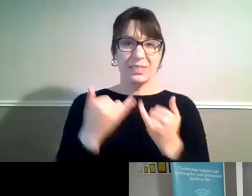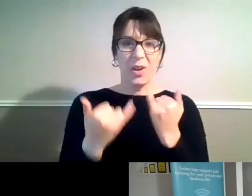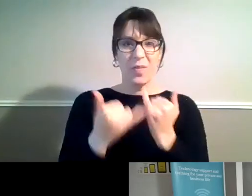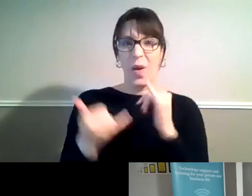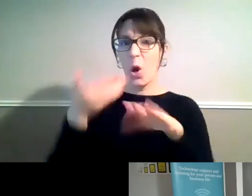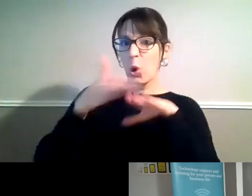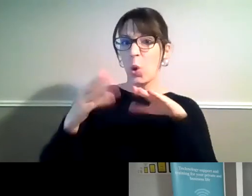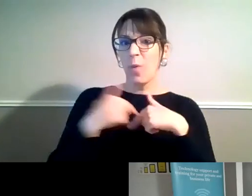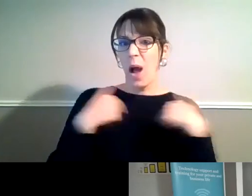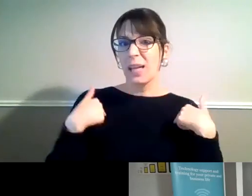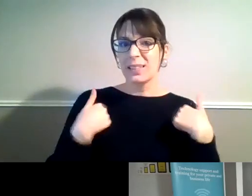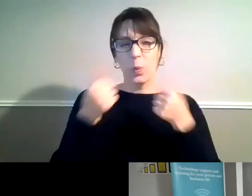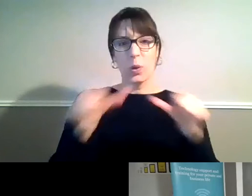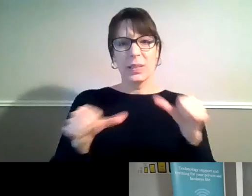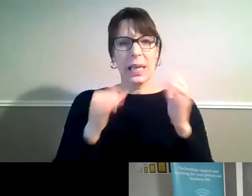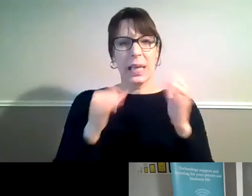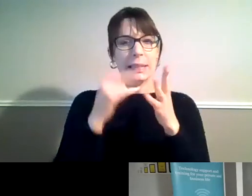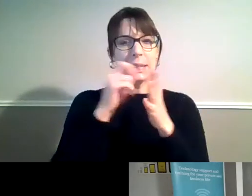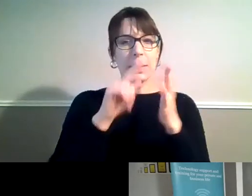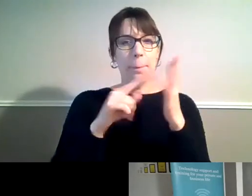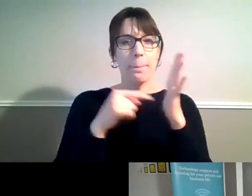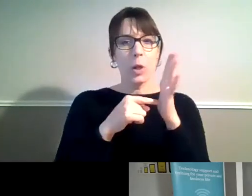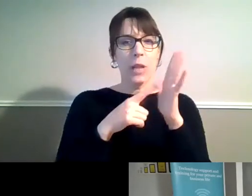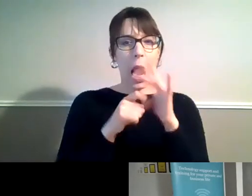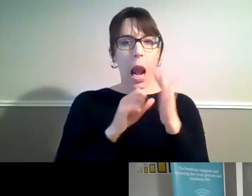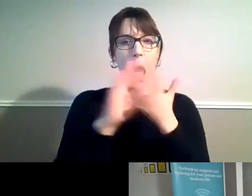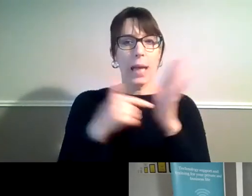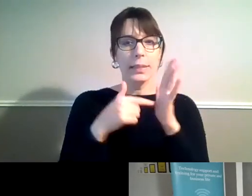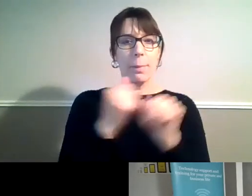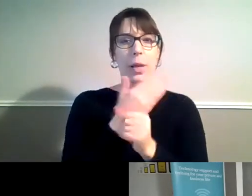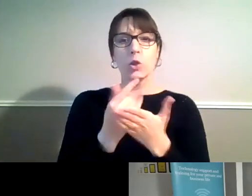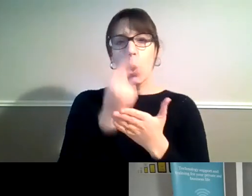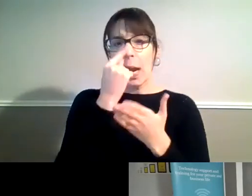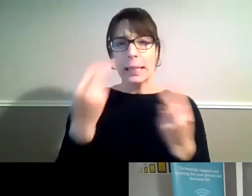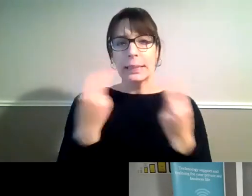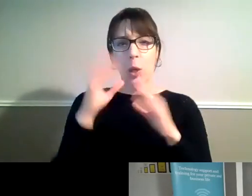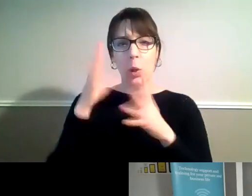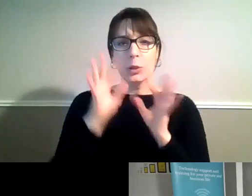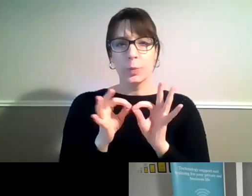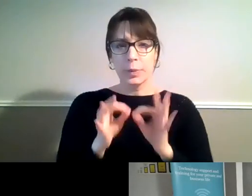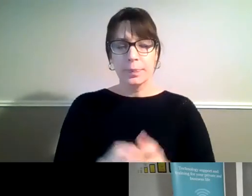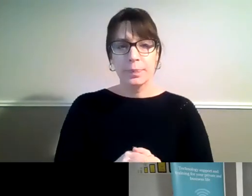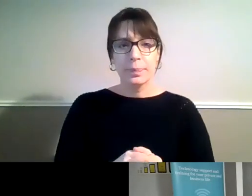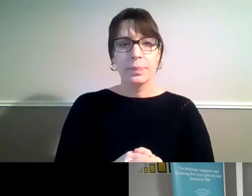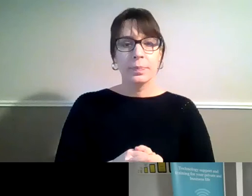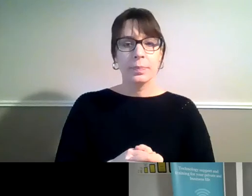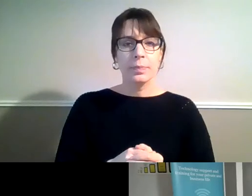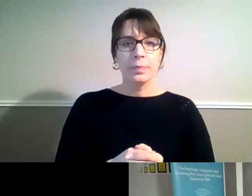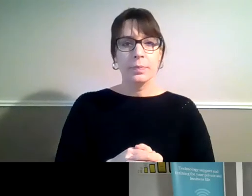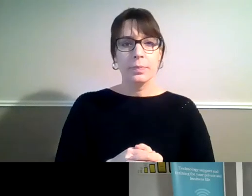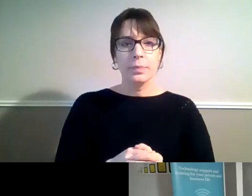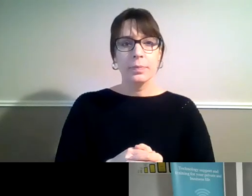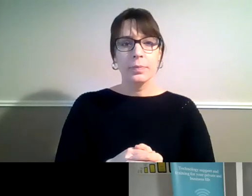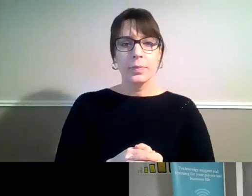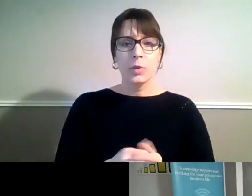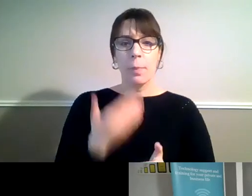spotlighting of videos so that you see the Auslan interpreter and the person who's speaking. So please be patient. Sometimes we have to turn